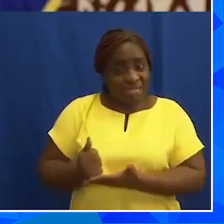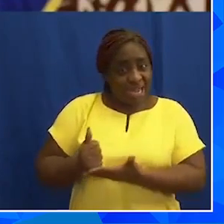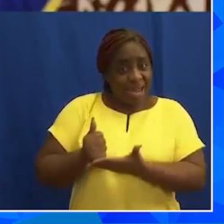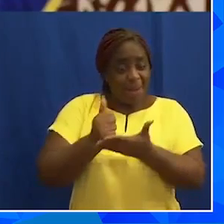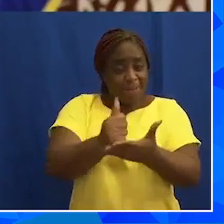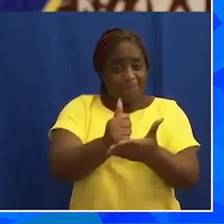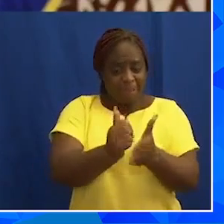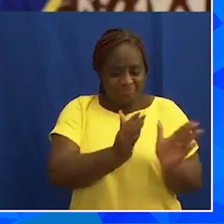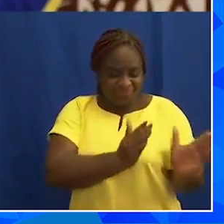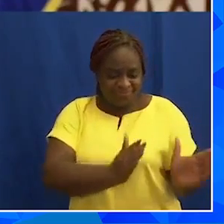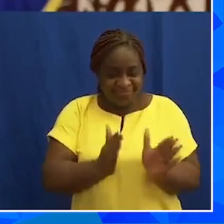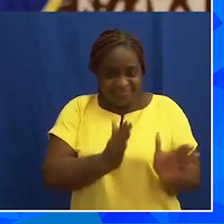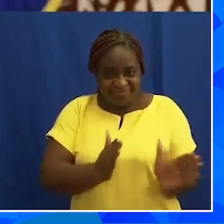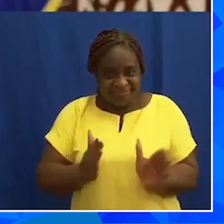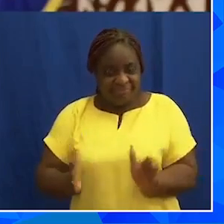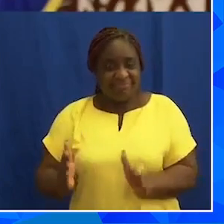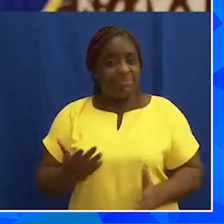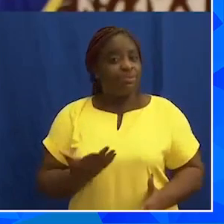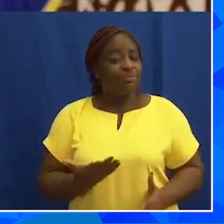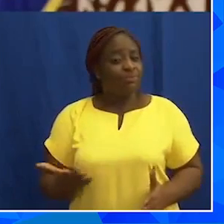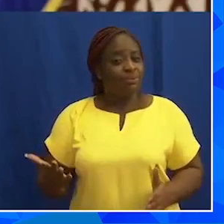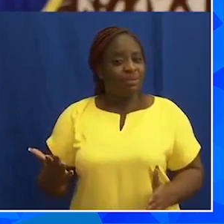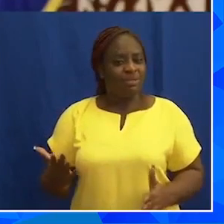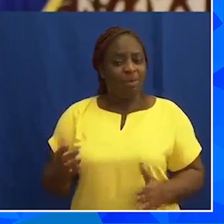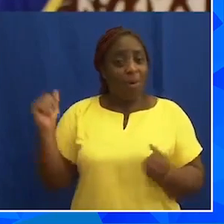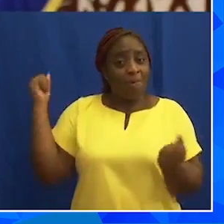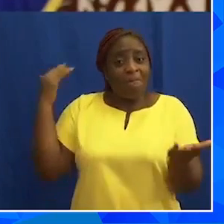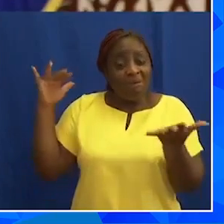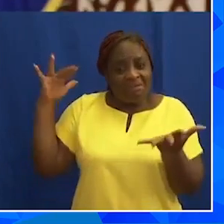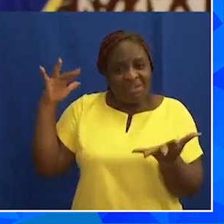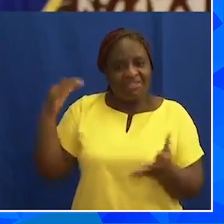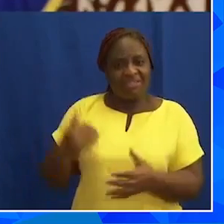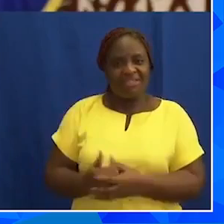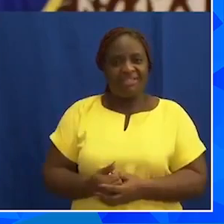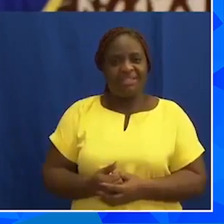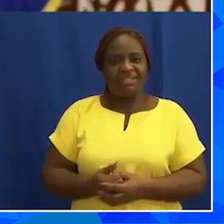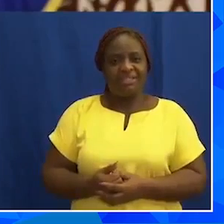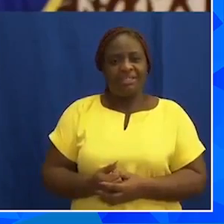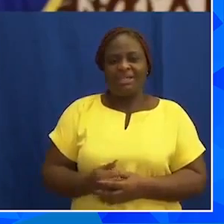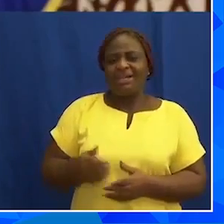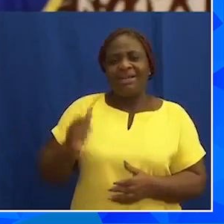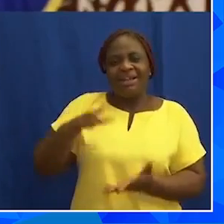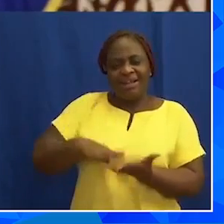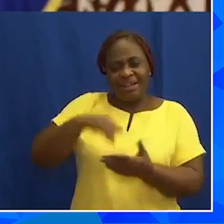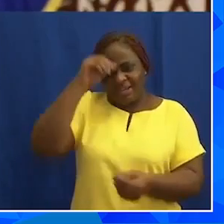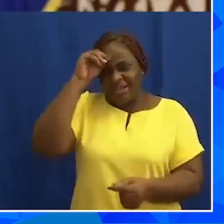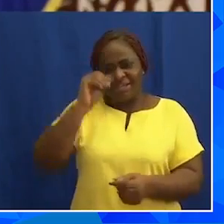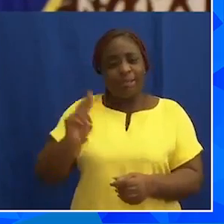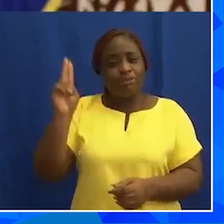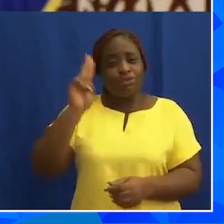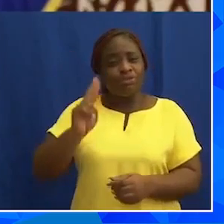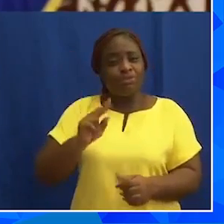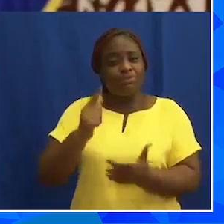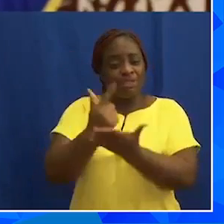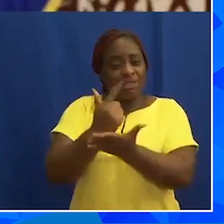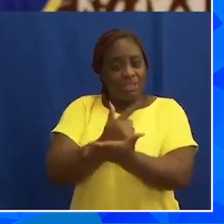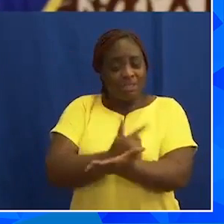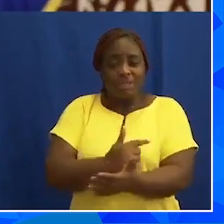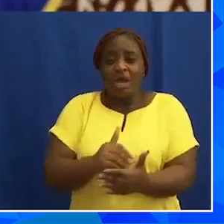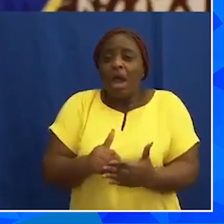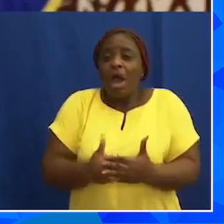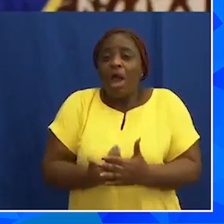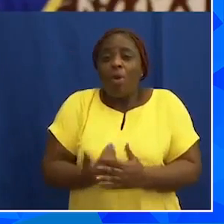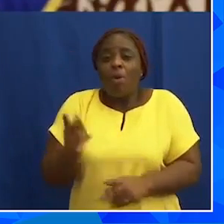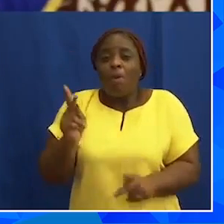things into some perspective and hopefully learn some useful lessons about how other people